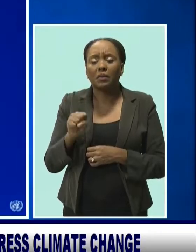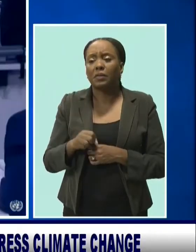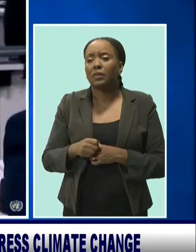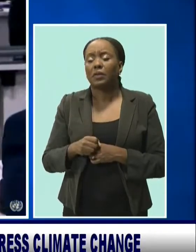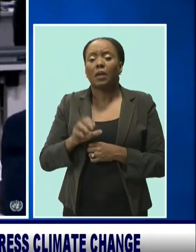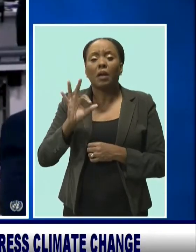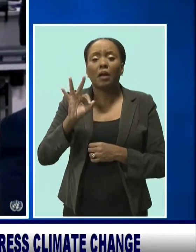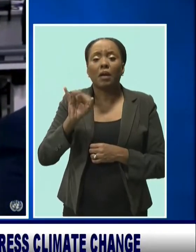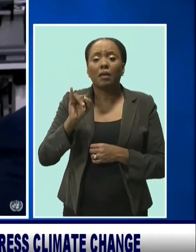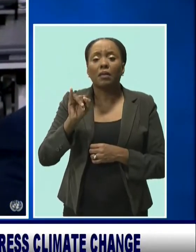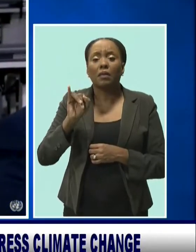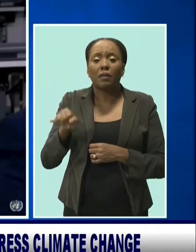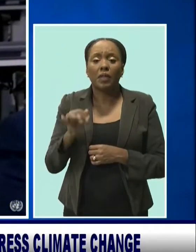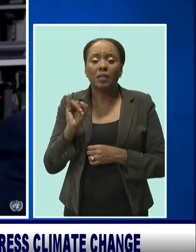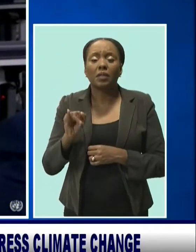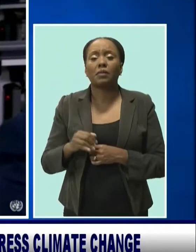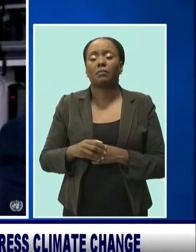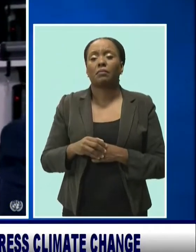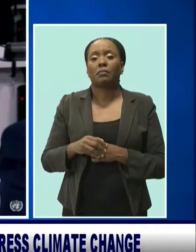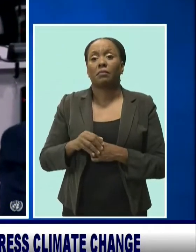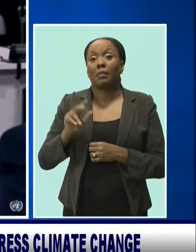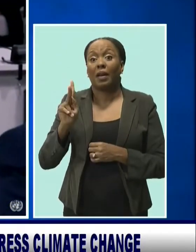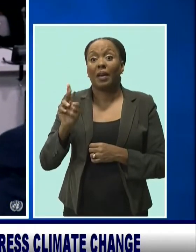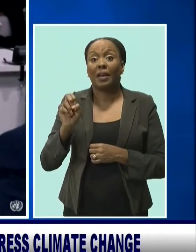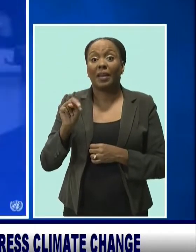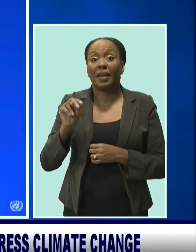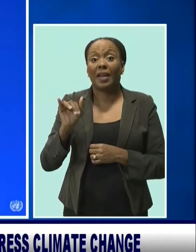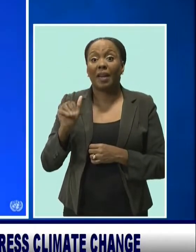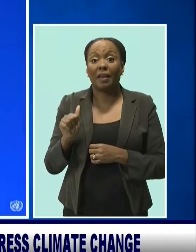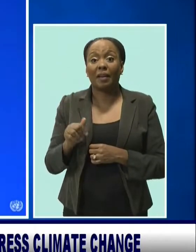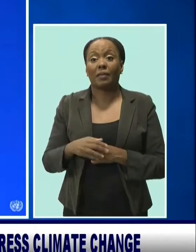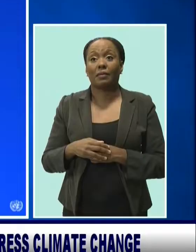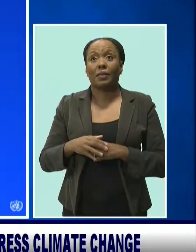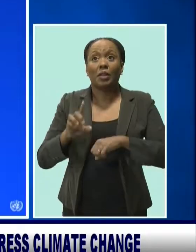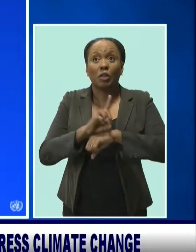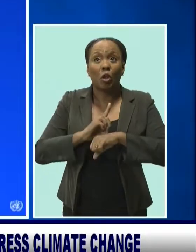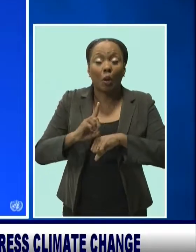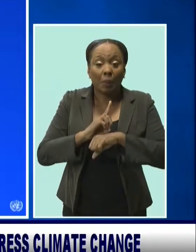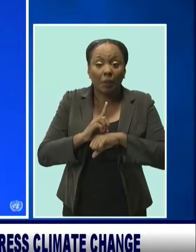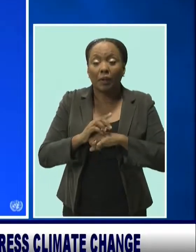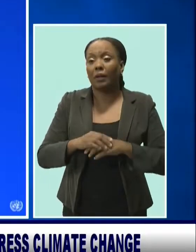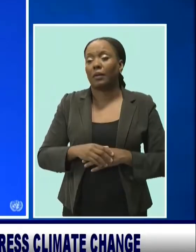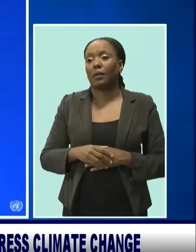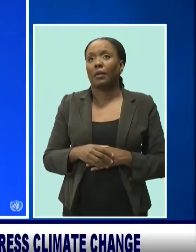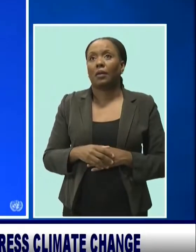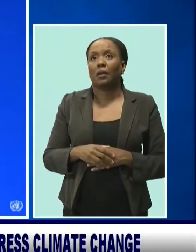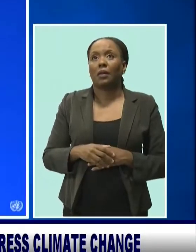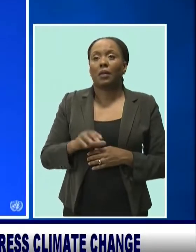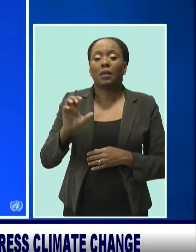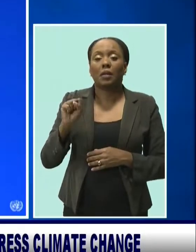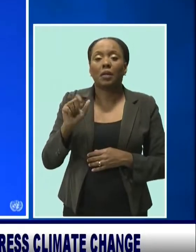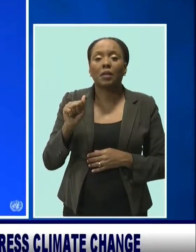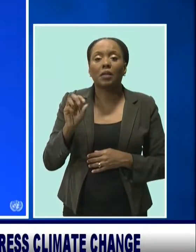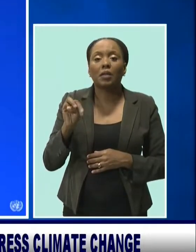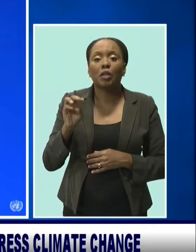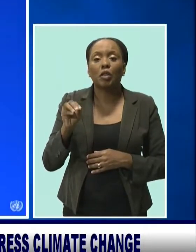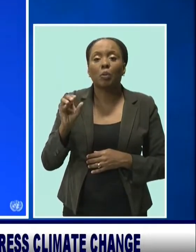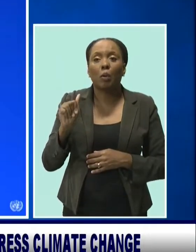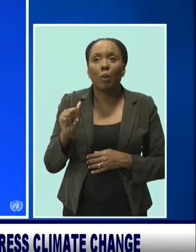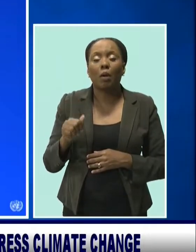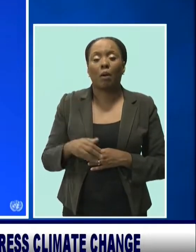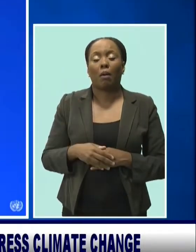Fiji, for the people of Kenya and Mozambique, and yes, for the people of Samoa and Barbados.